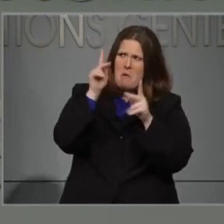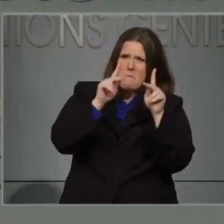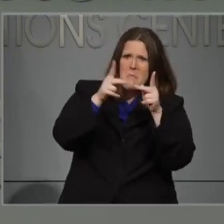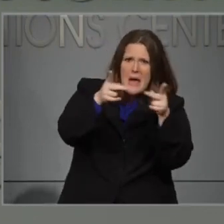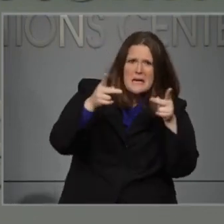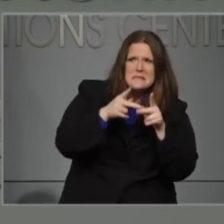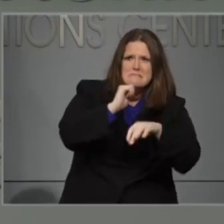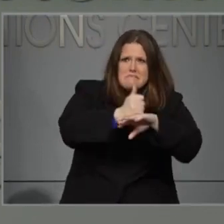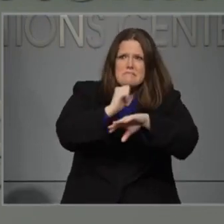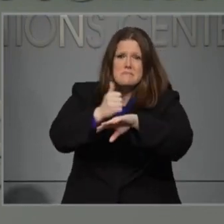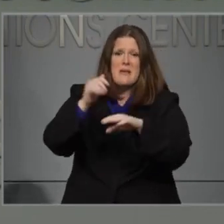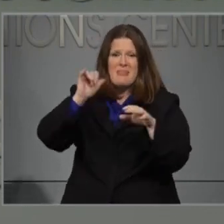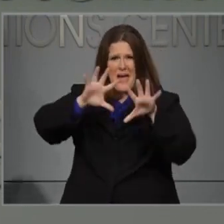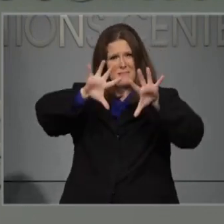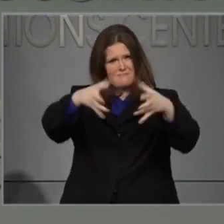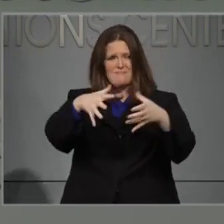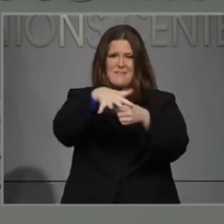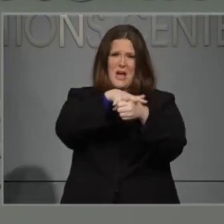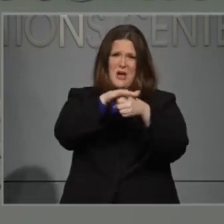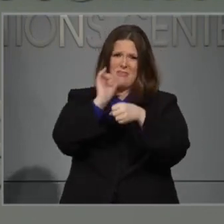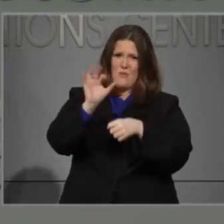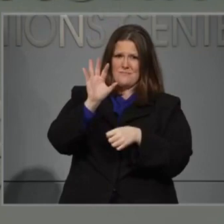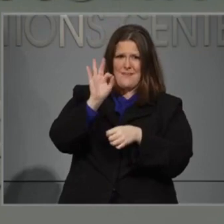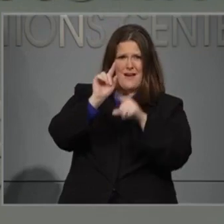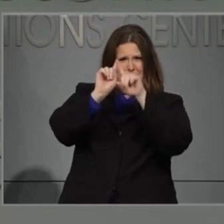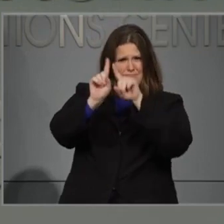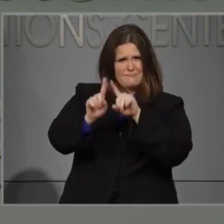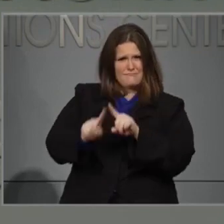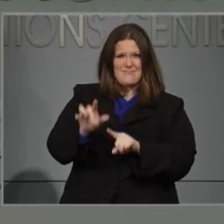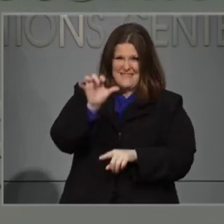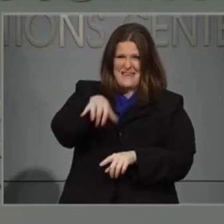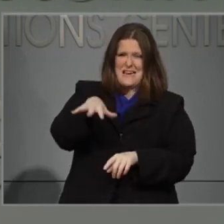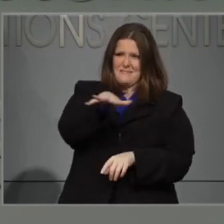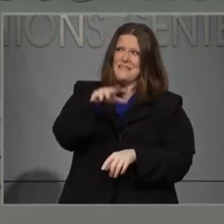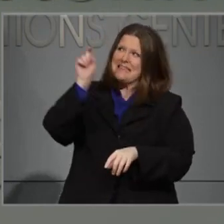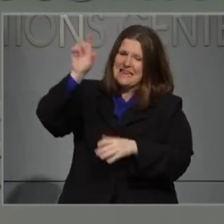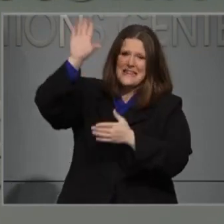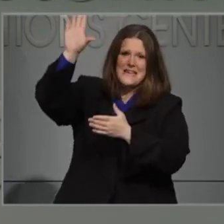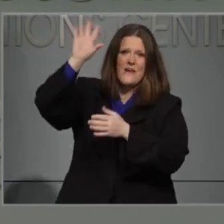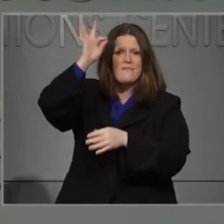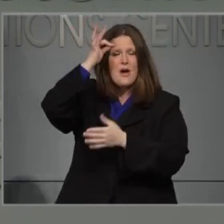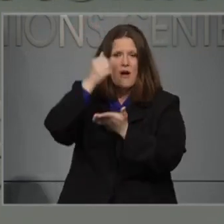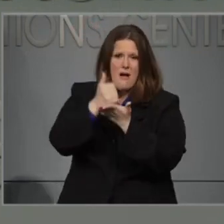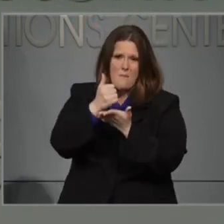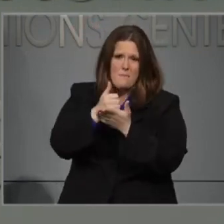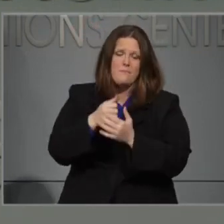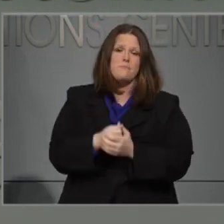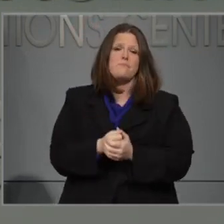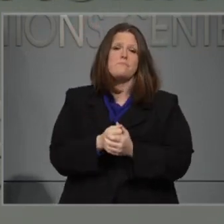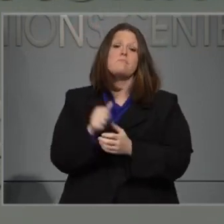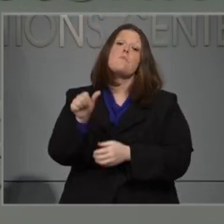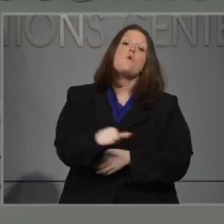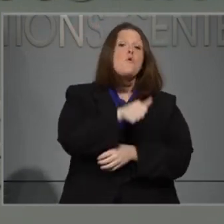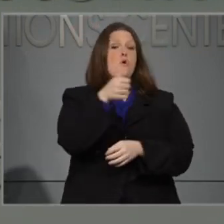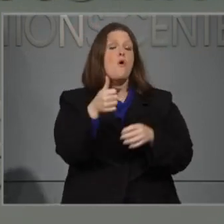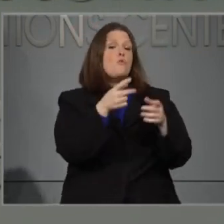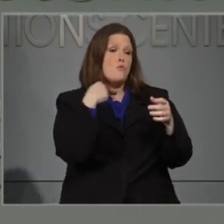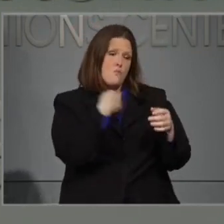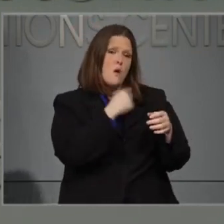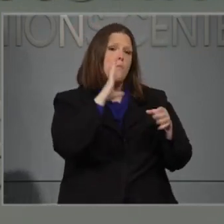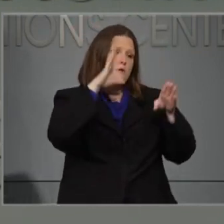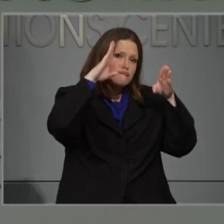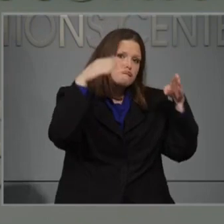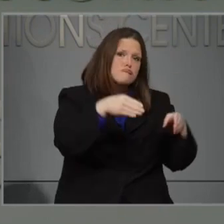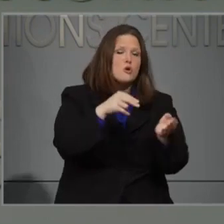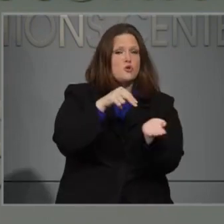focused on these counties. Another focus will be testing all nursing home residents and staff, and this testing is